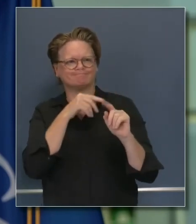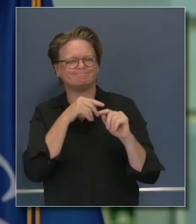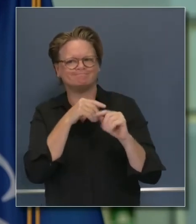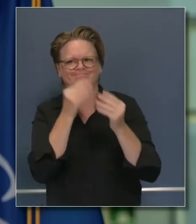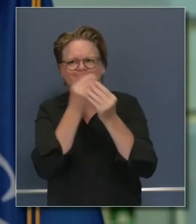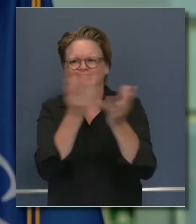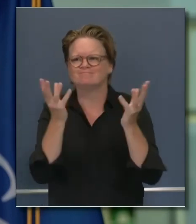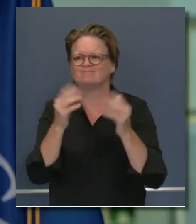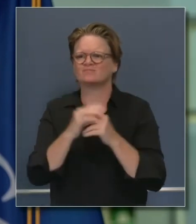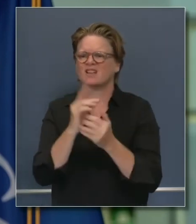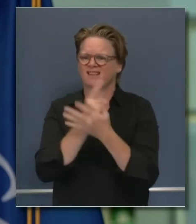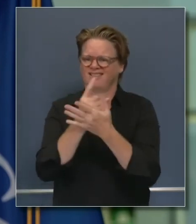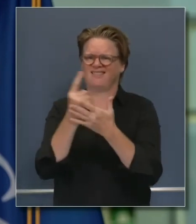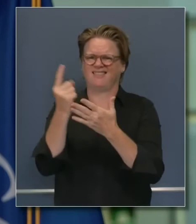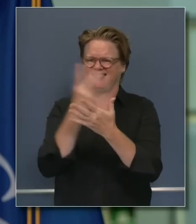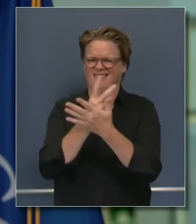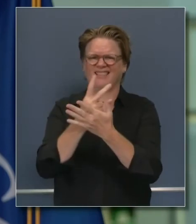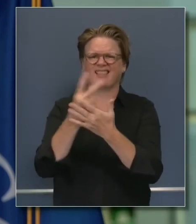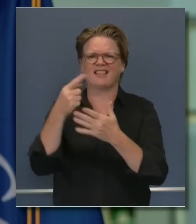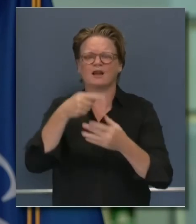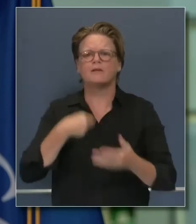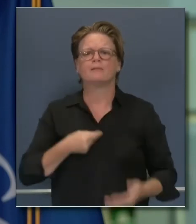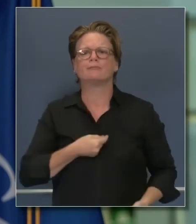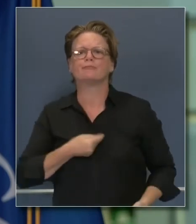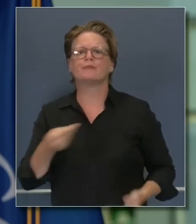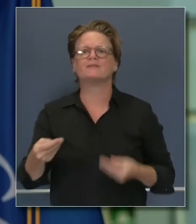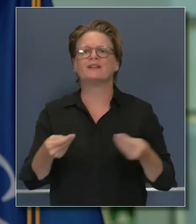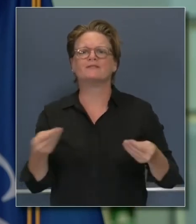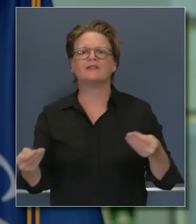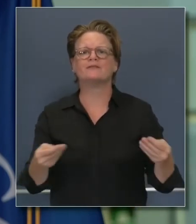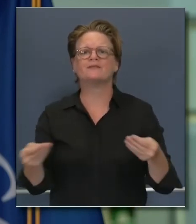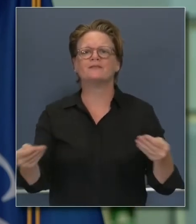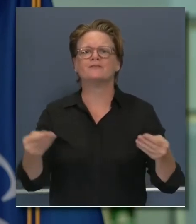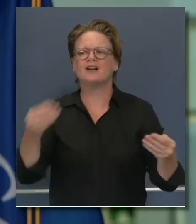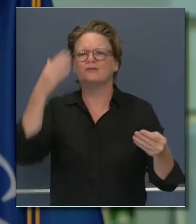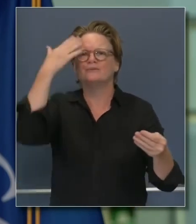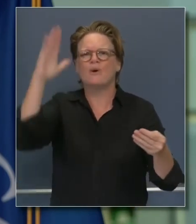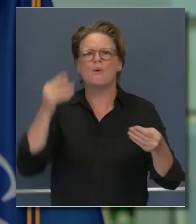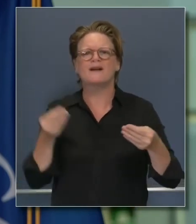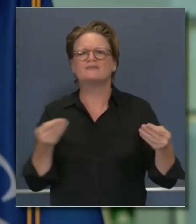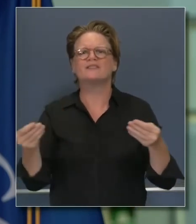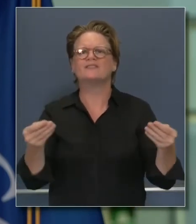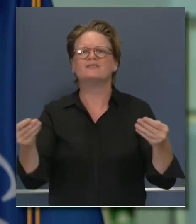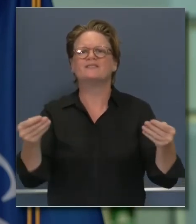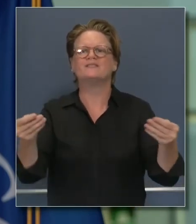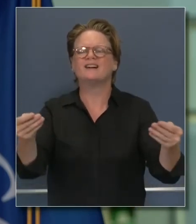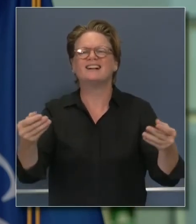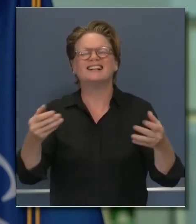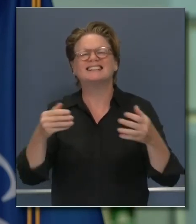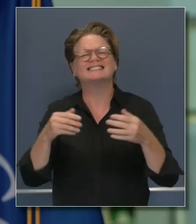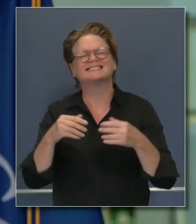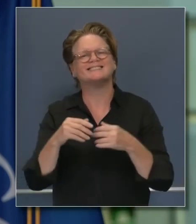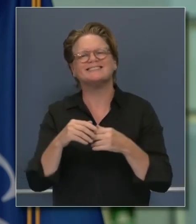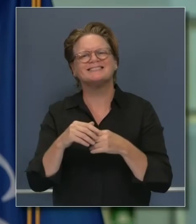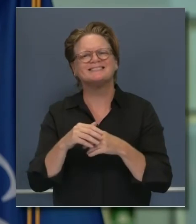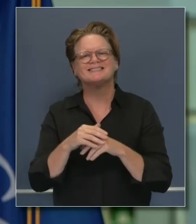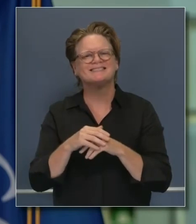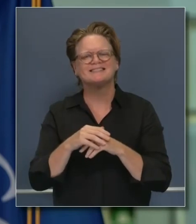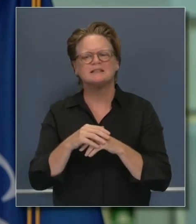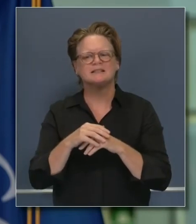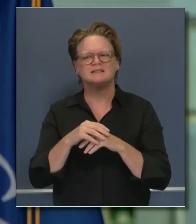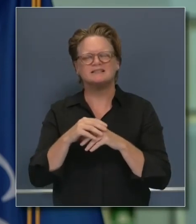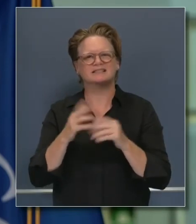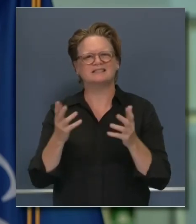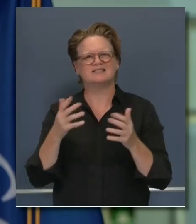the result, somebody's already run through at least one full incubation period and having them isolate at that point